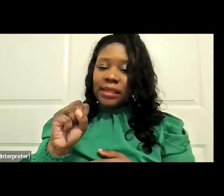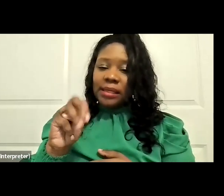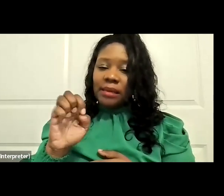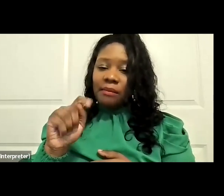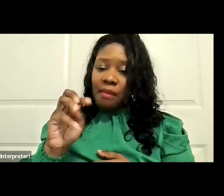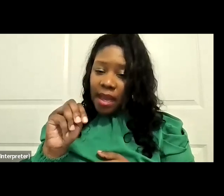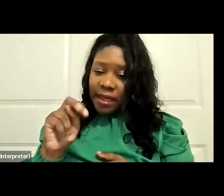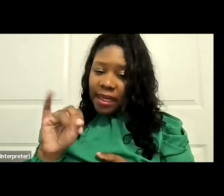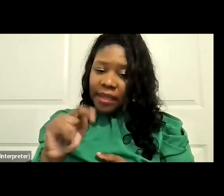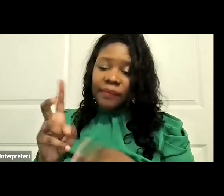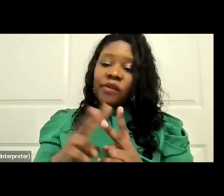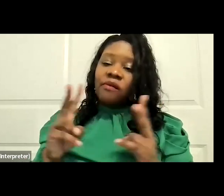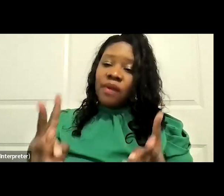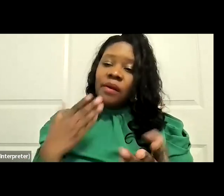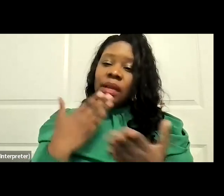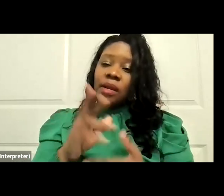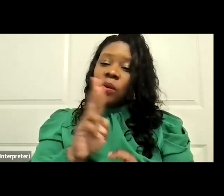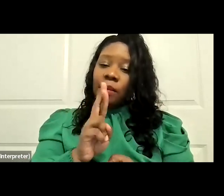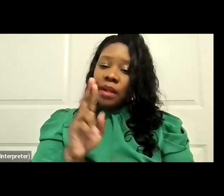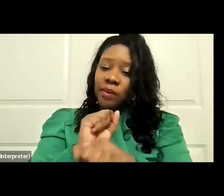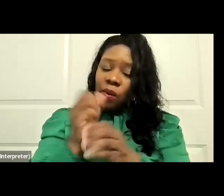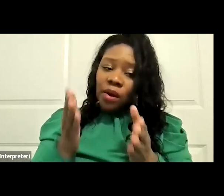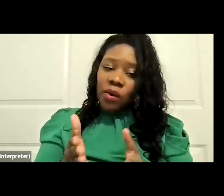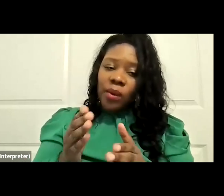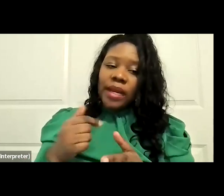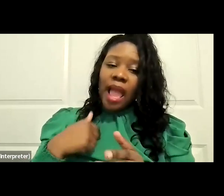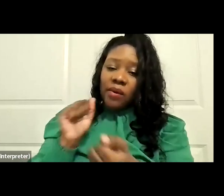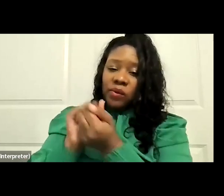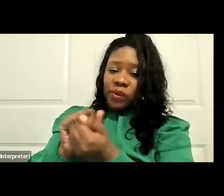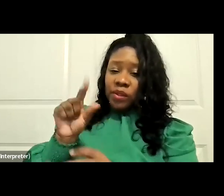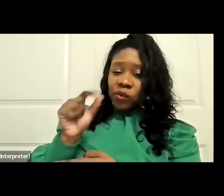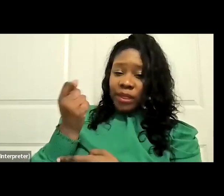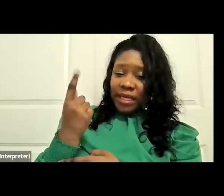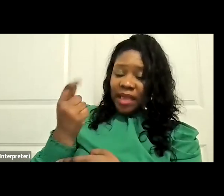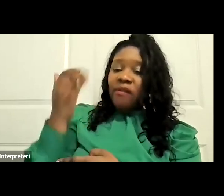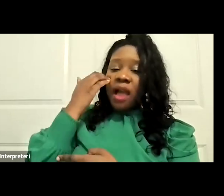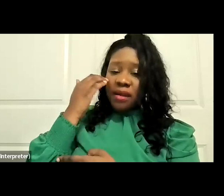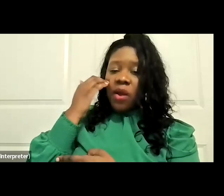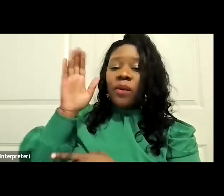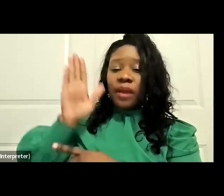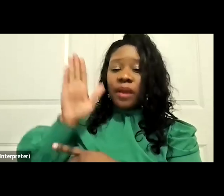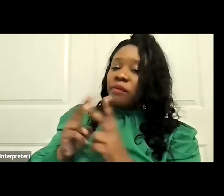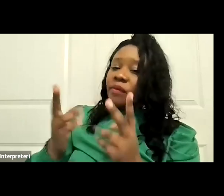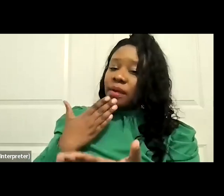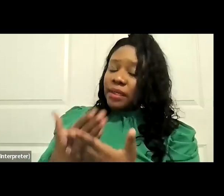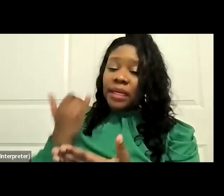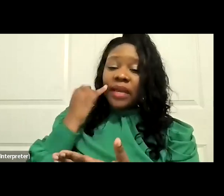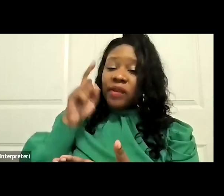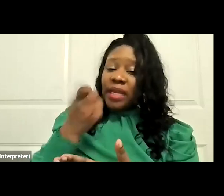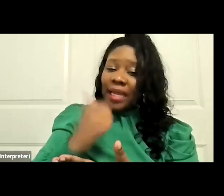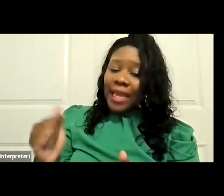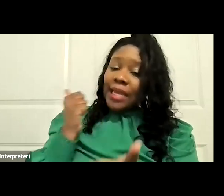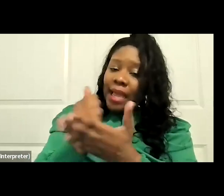with. And I was in a civic leadership program with him in 2011. So I know him very well. And so if you need any help with the new